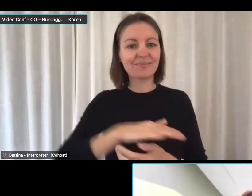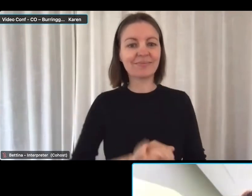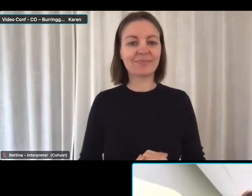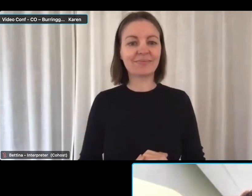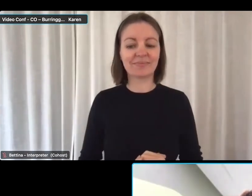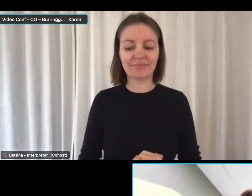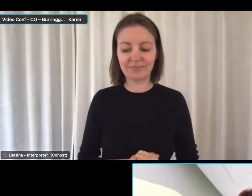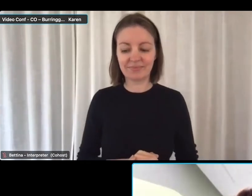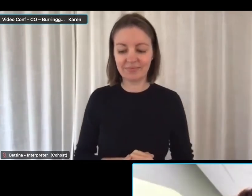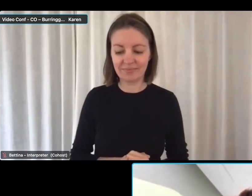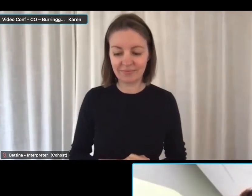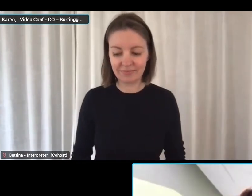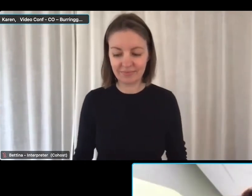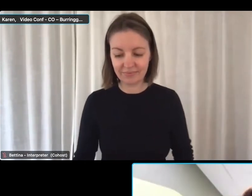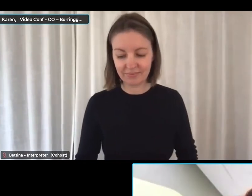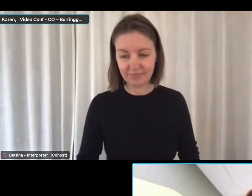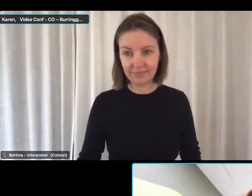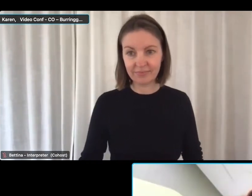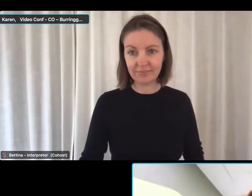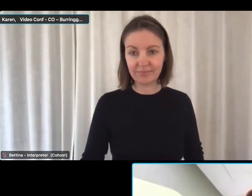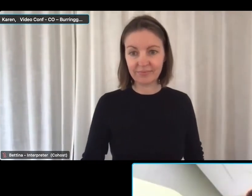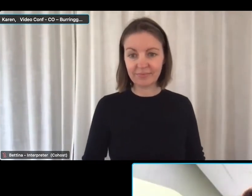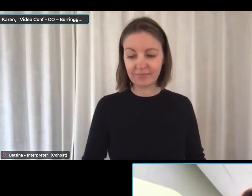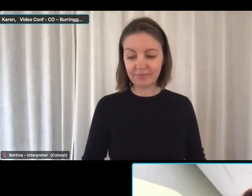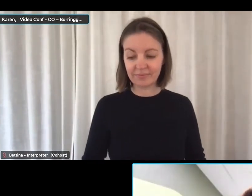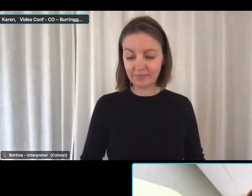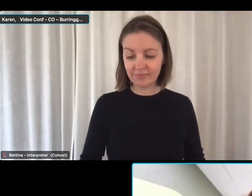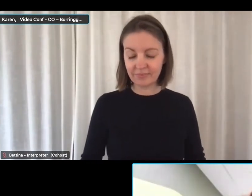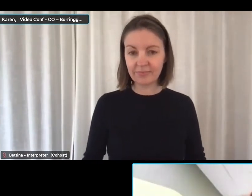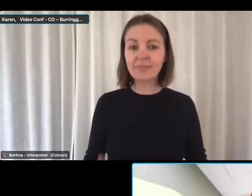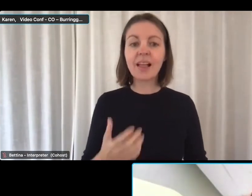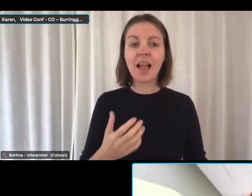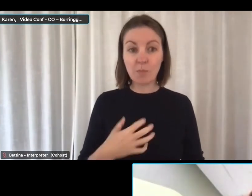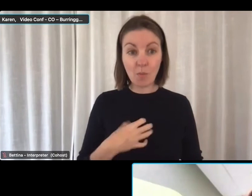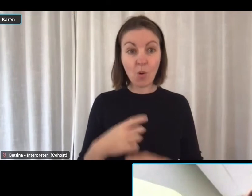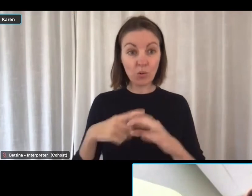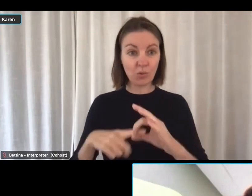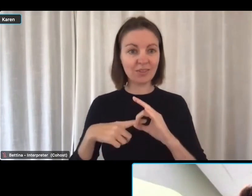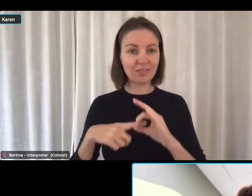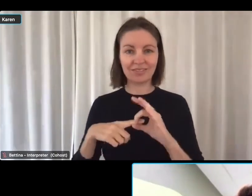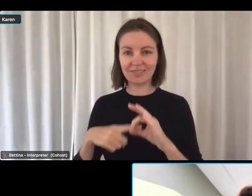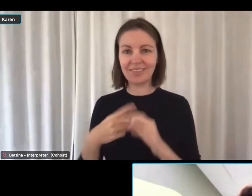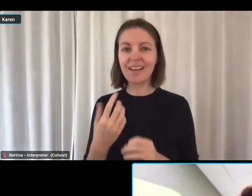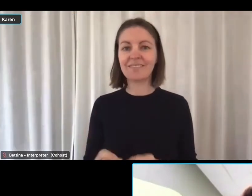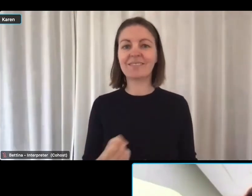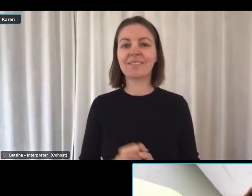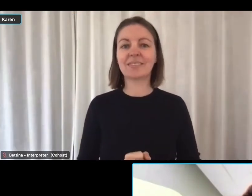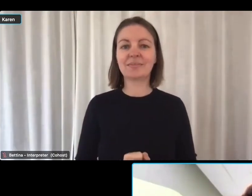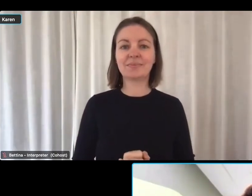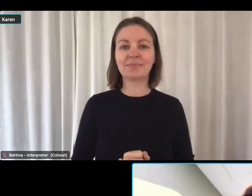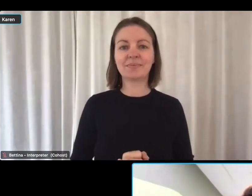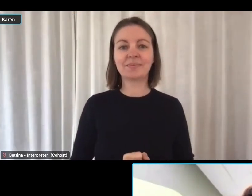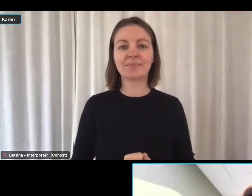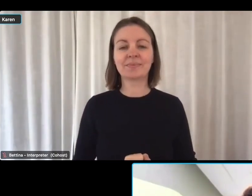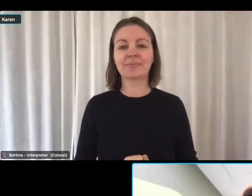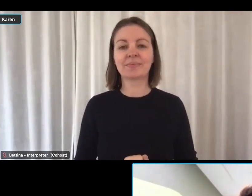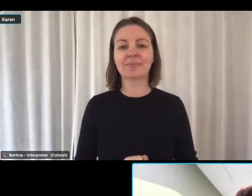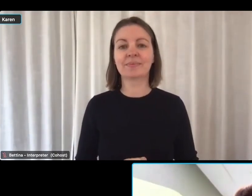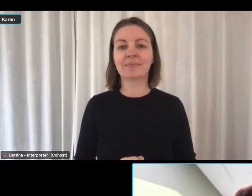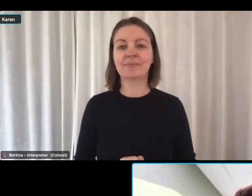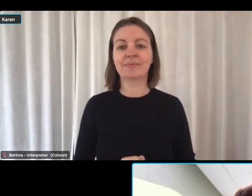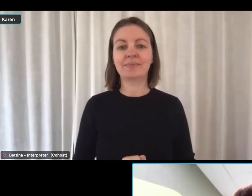Yeah, I do. I have a couple more happening. And a little bit along the lines of,